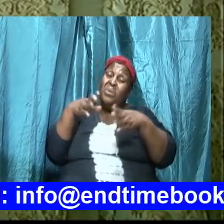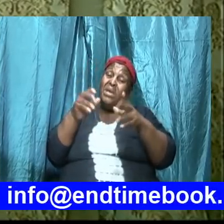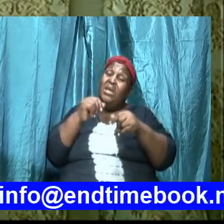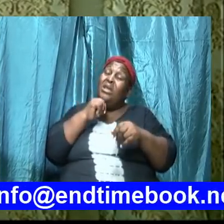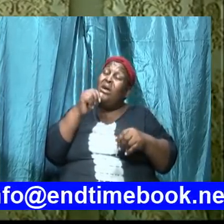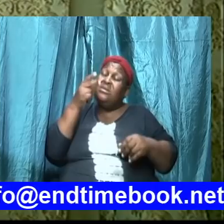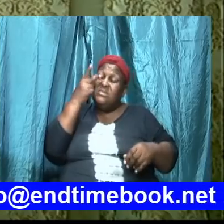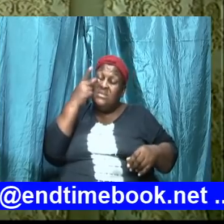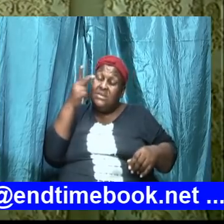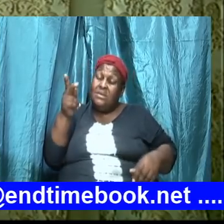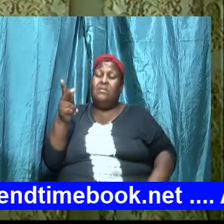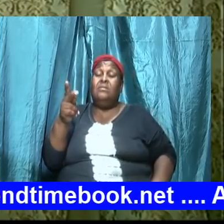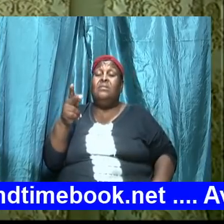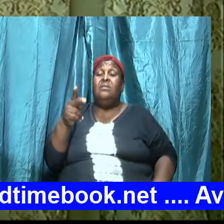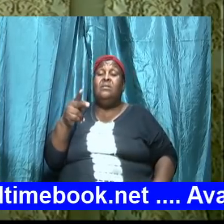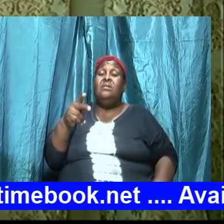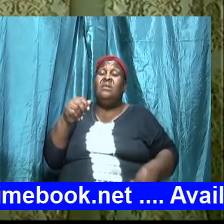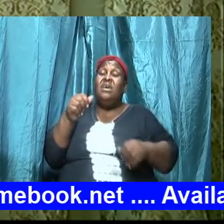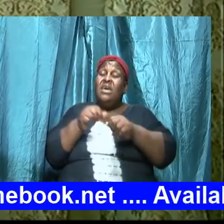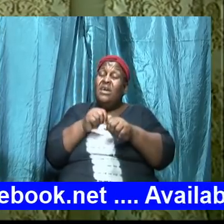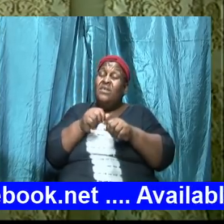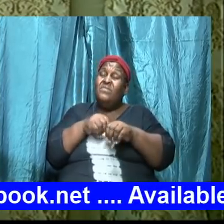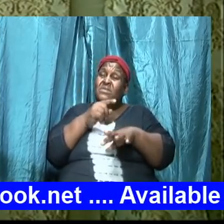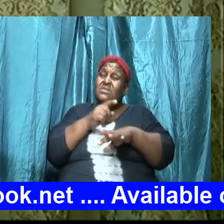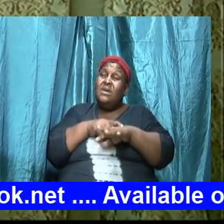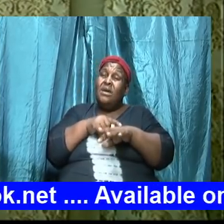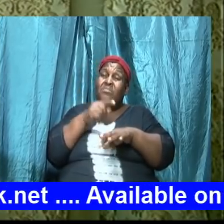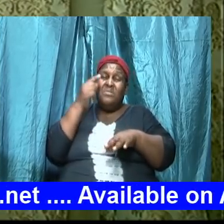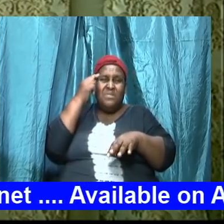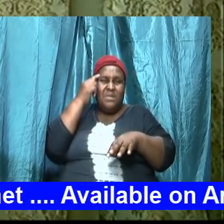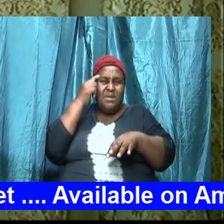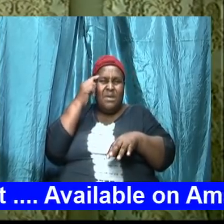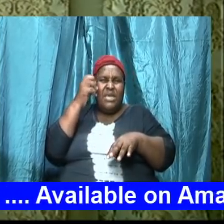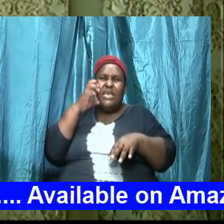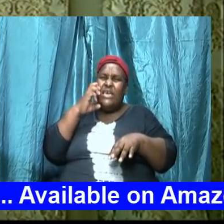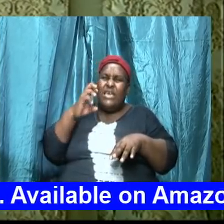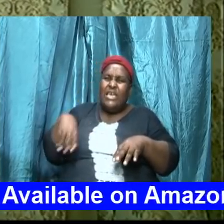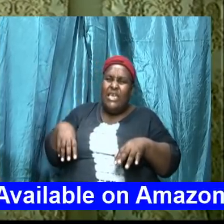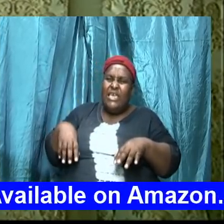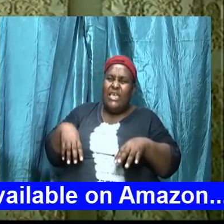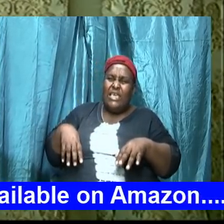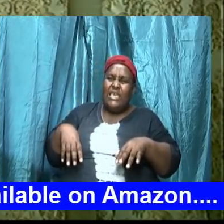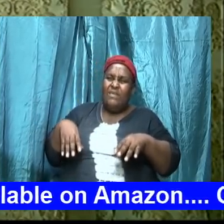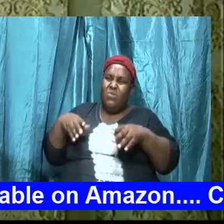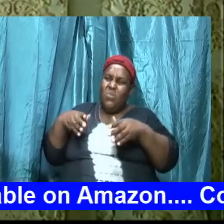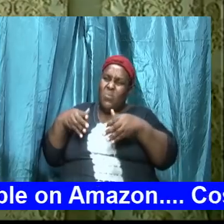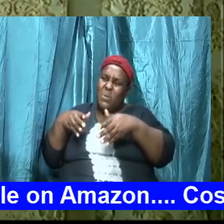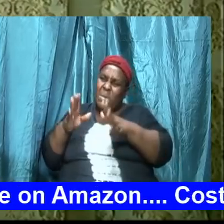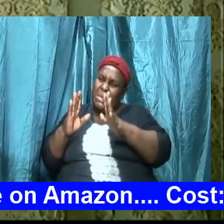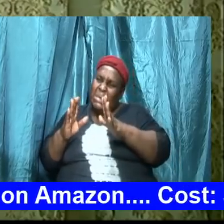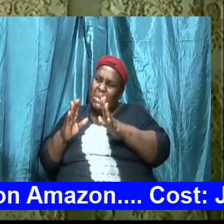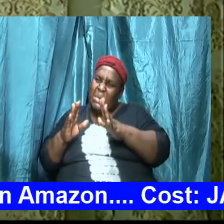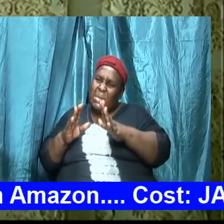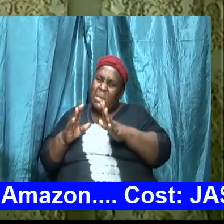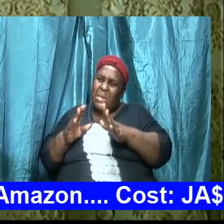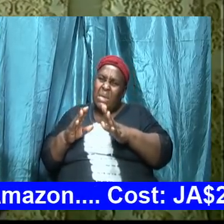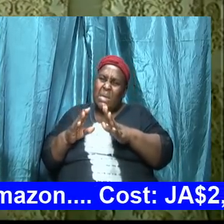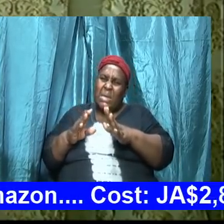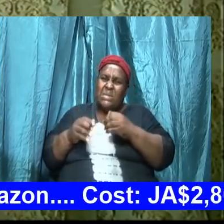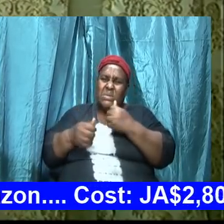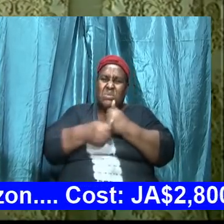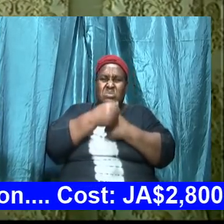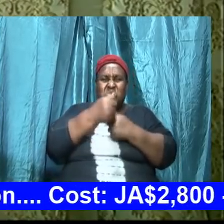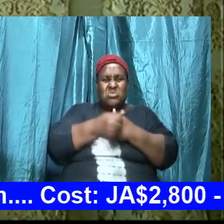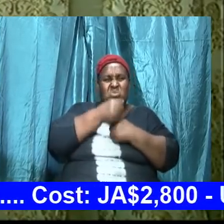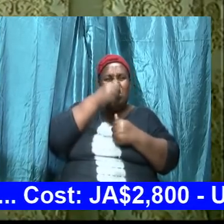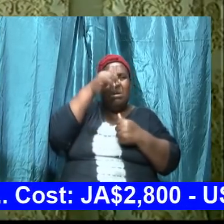that we think an evil thought and every time that we strategize as to how we can do this to bring down that one and to pull down that